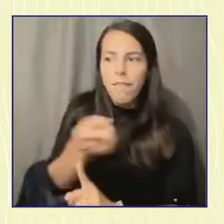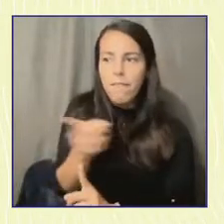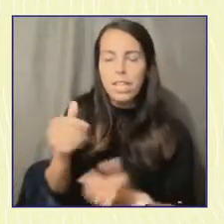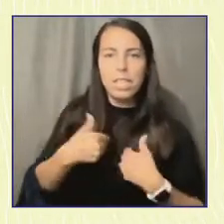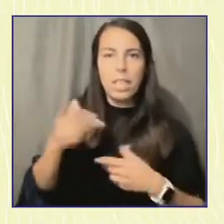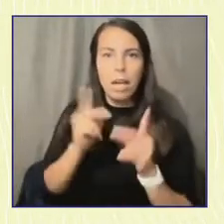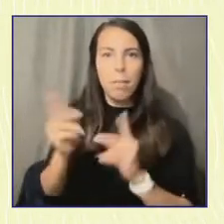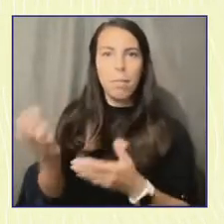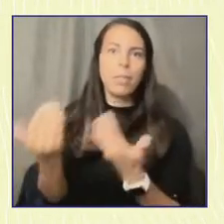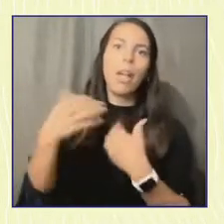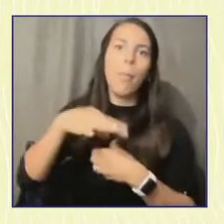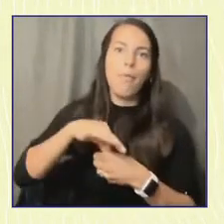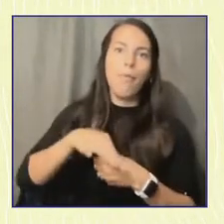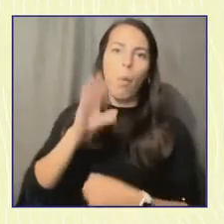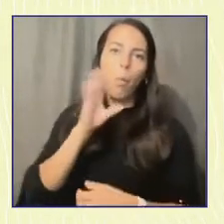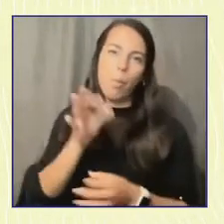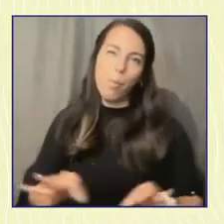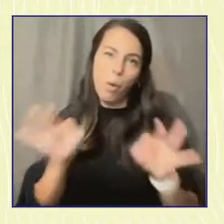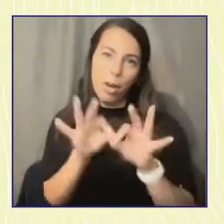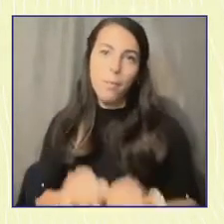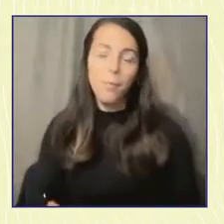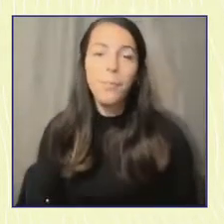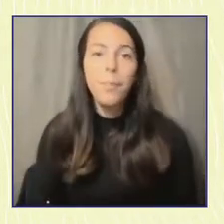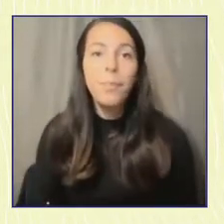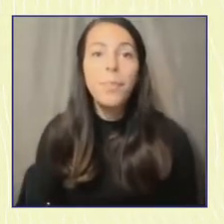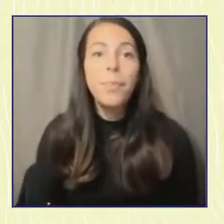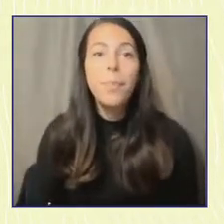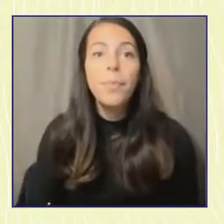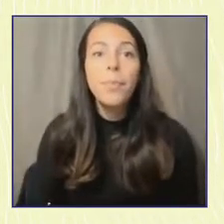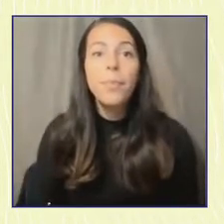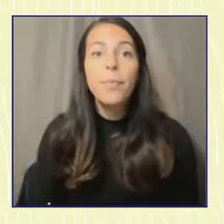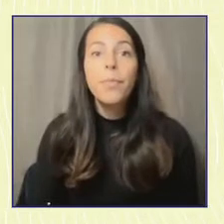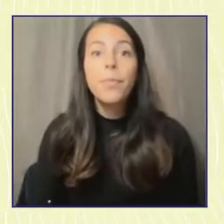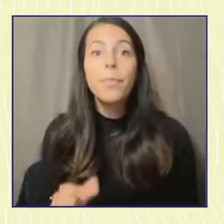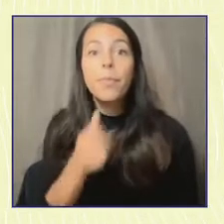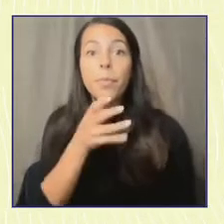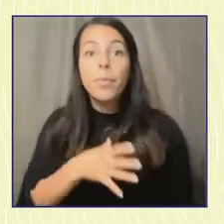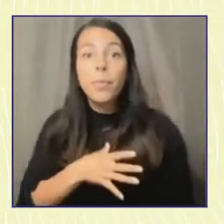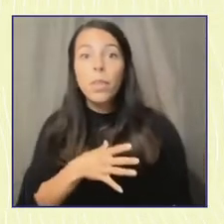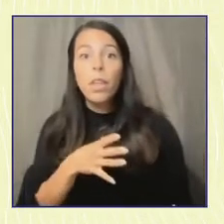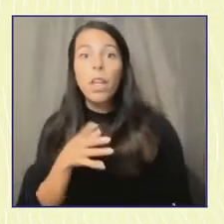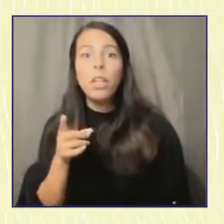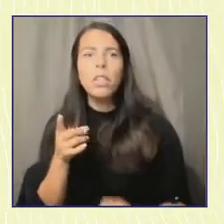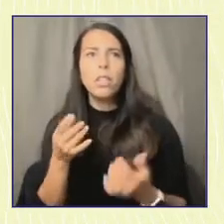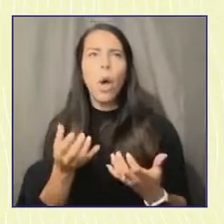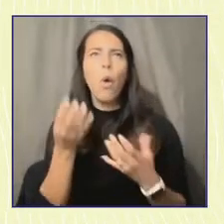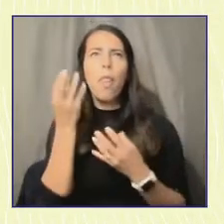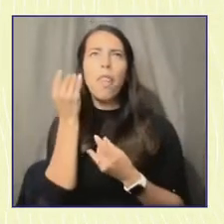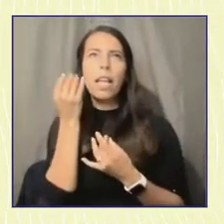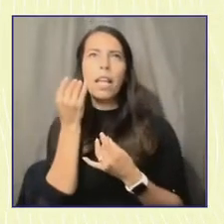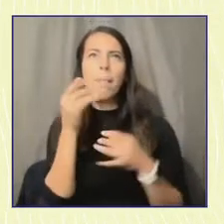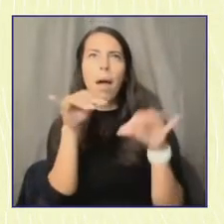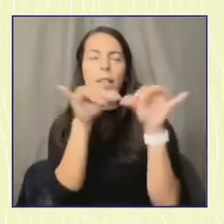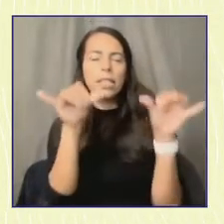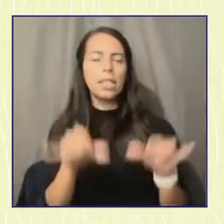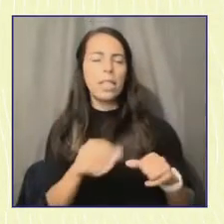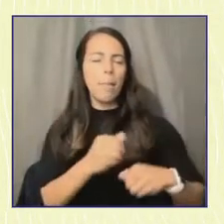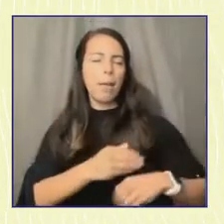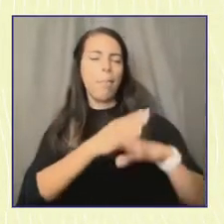I do want to point out that in thinking about some of the systemic barriers that Nourian and I talked about,